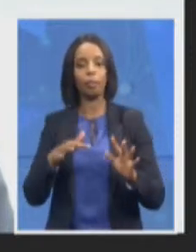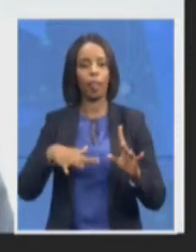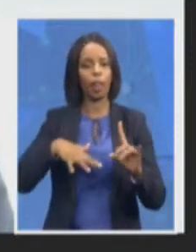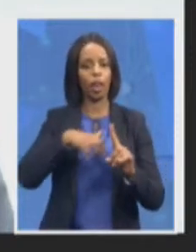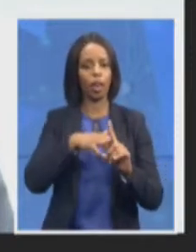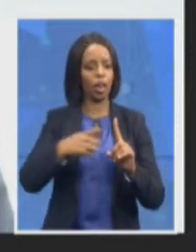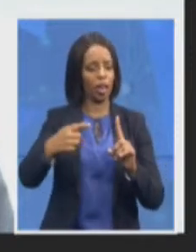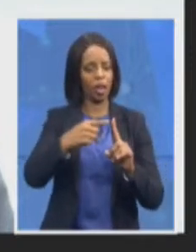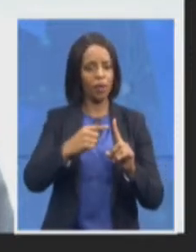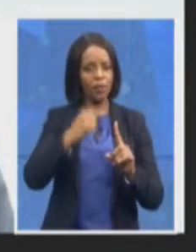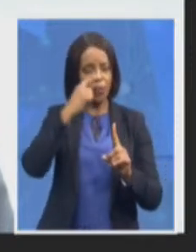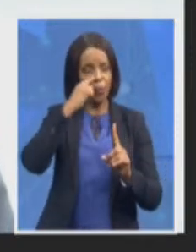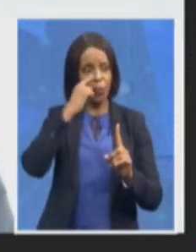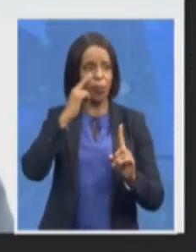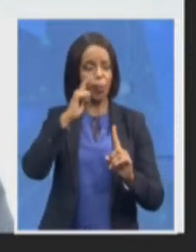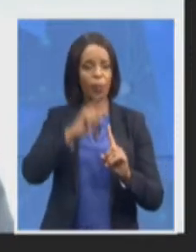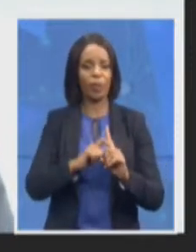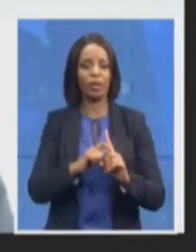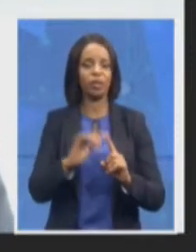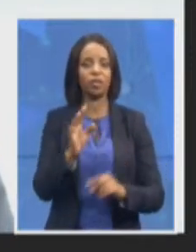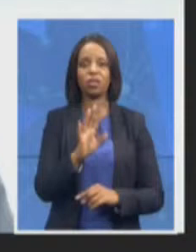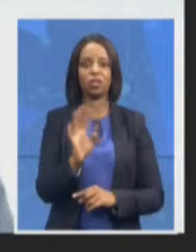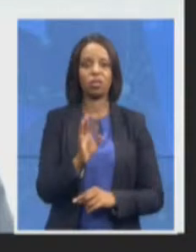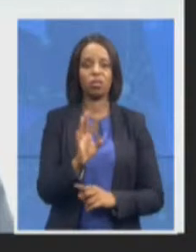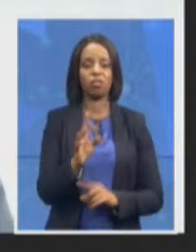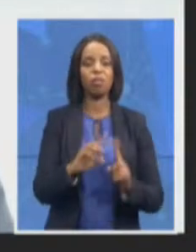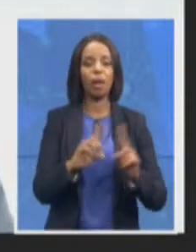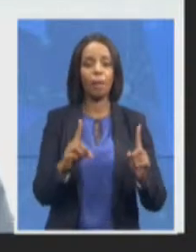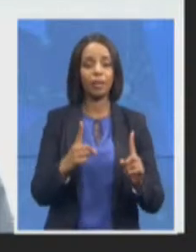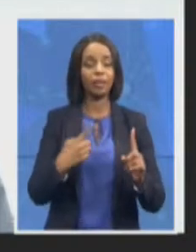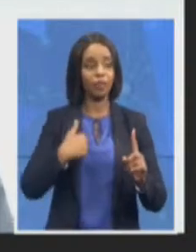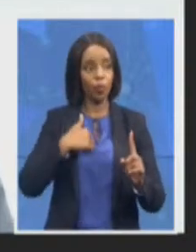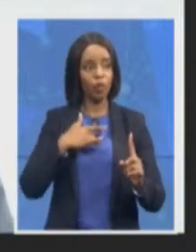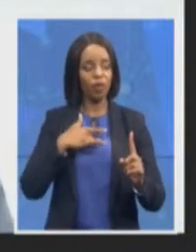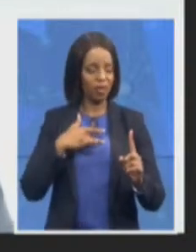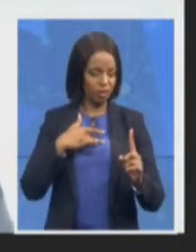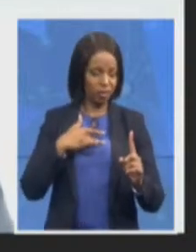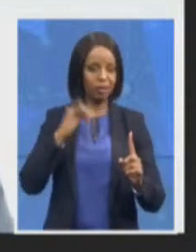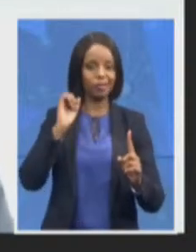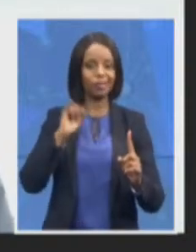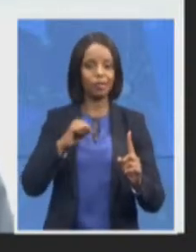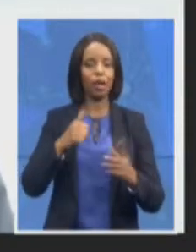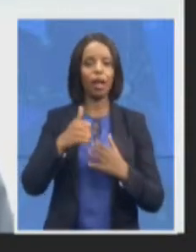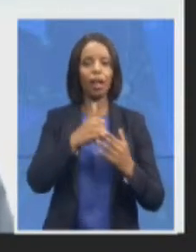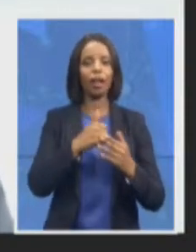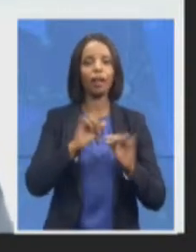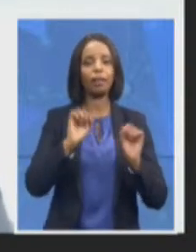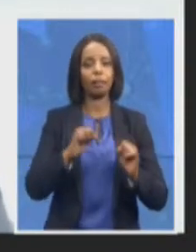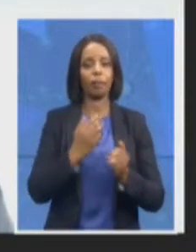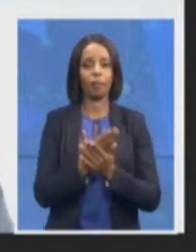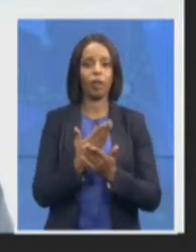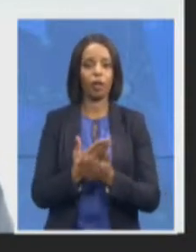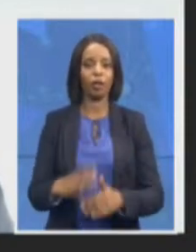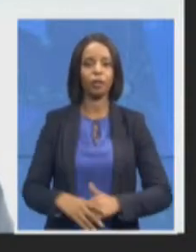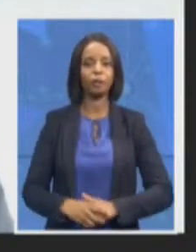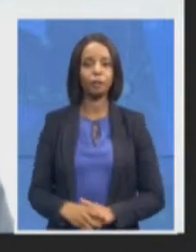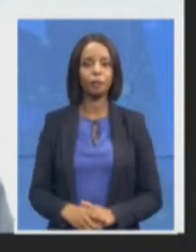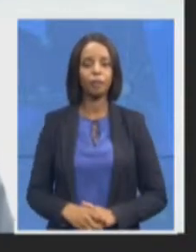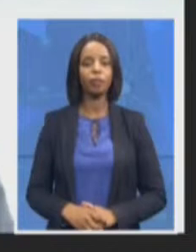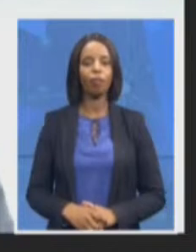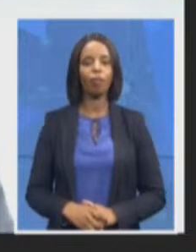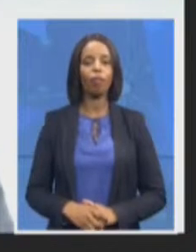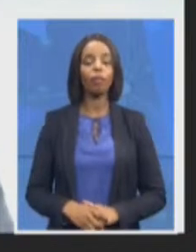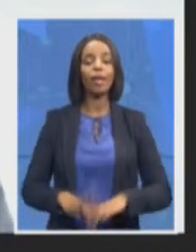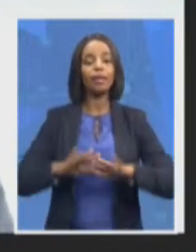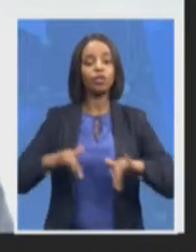target that we currently have the challenge occurs when people report crimes but they don't come